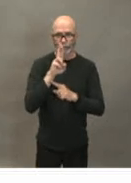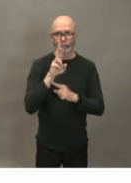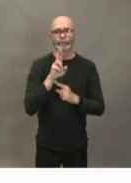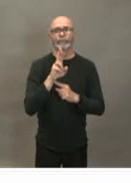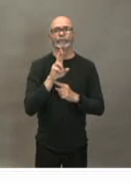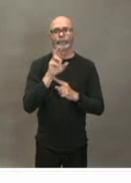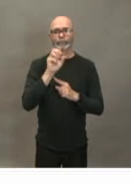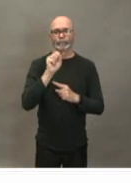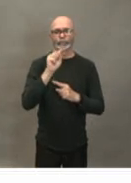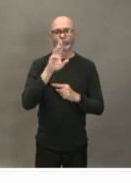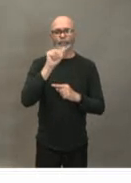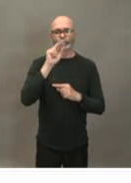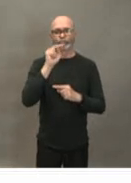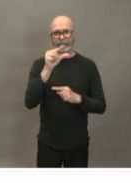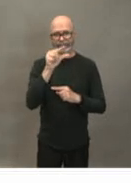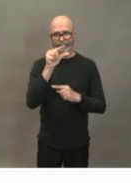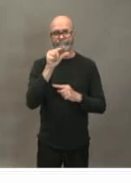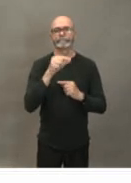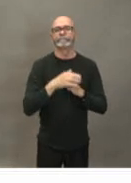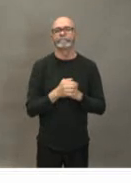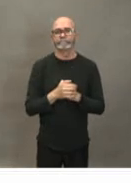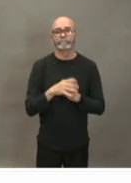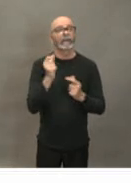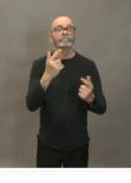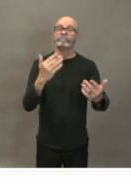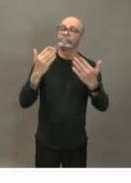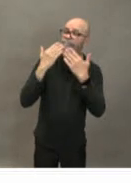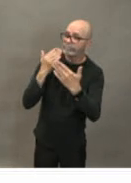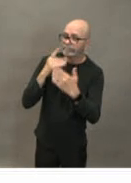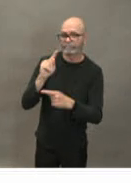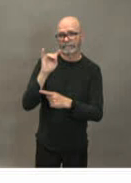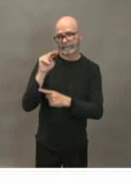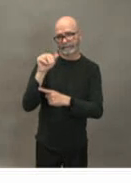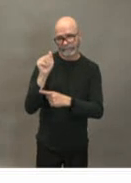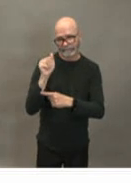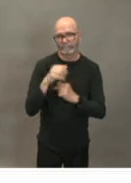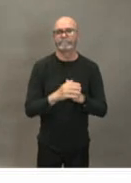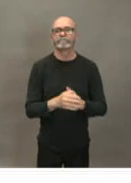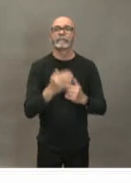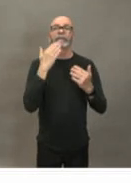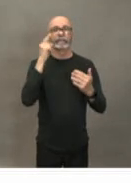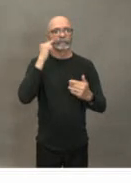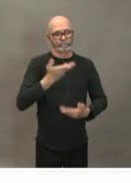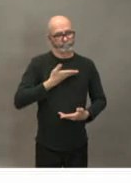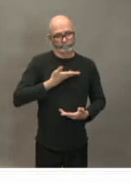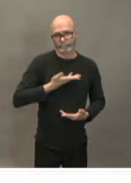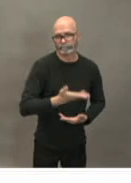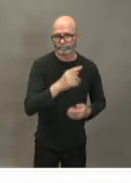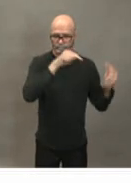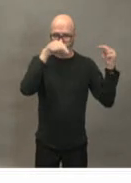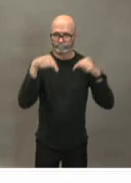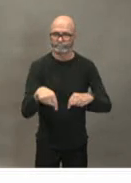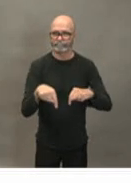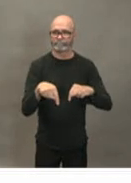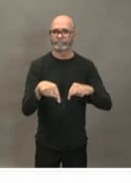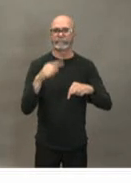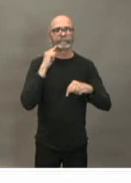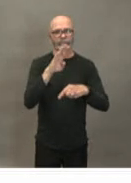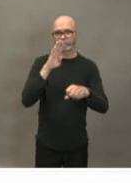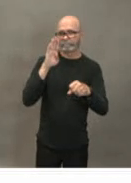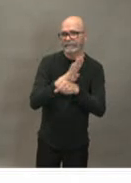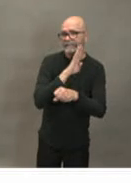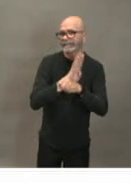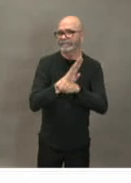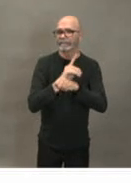Thank you Tina and good afternoon everybody and thank you to my colleagues for taking the time out of their busy work to be here this afternoon.